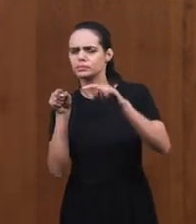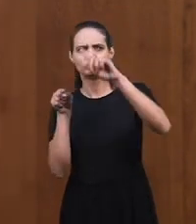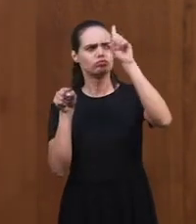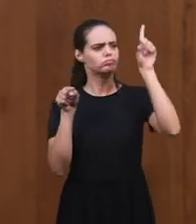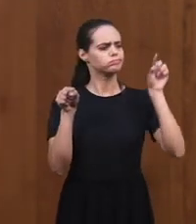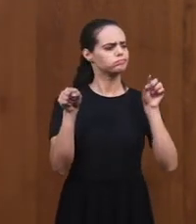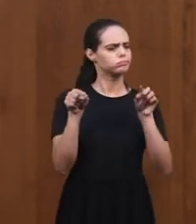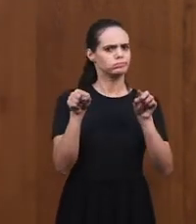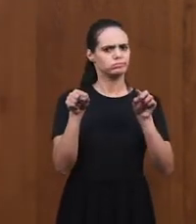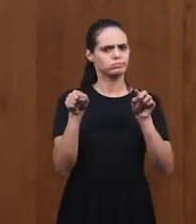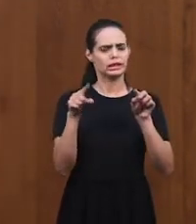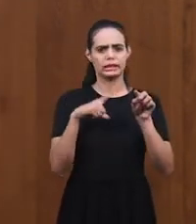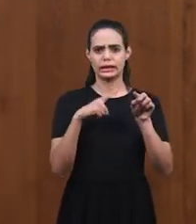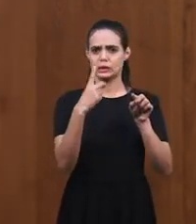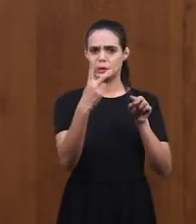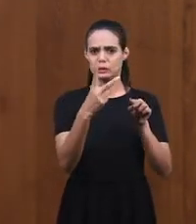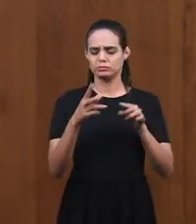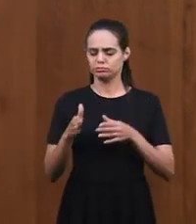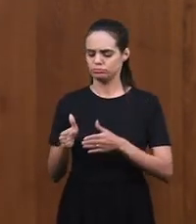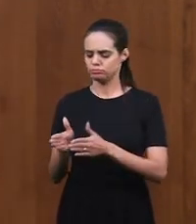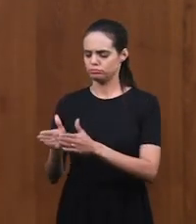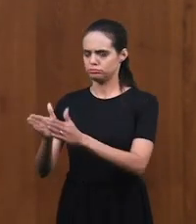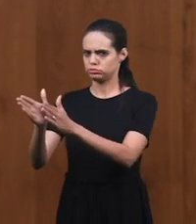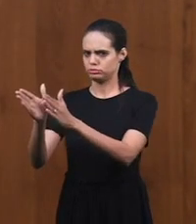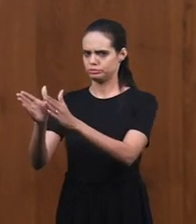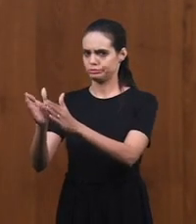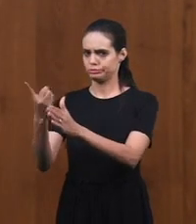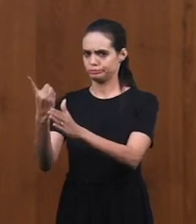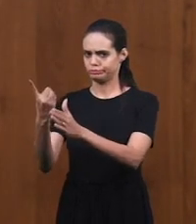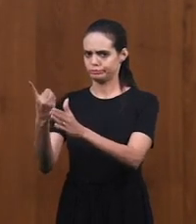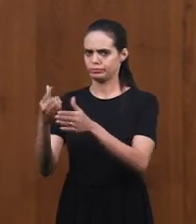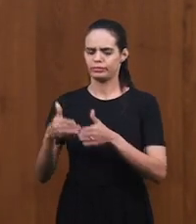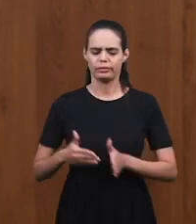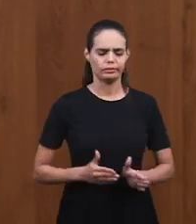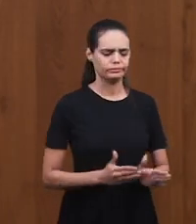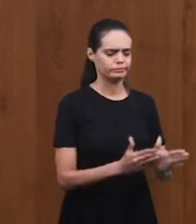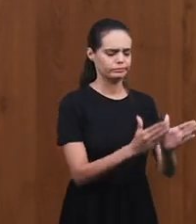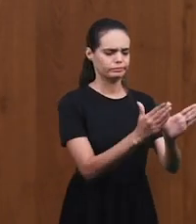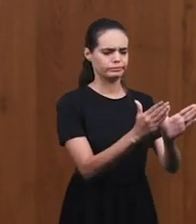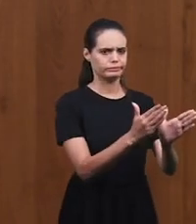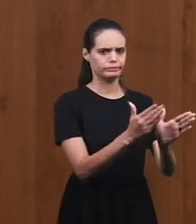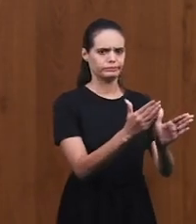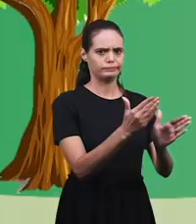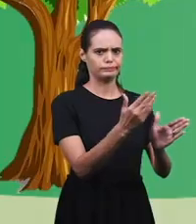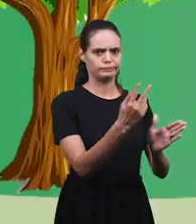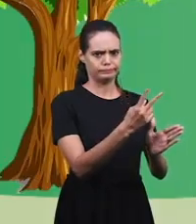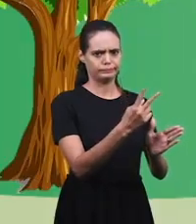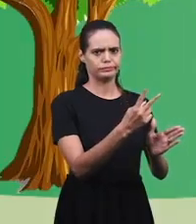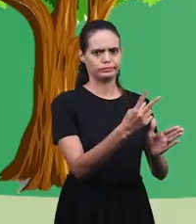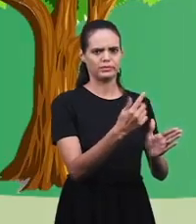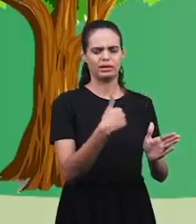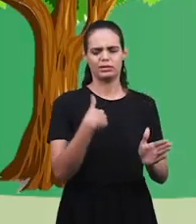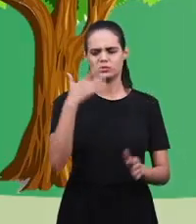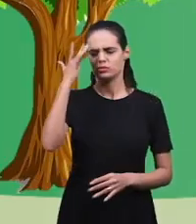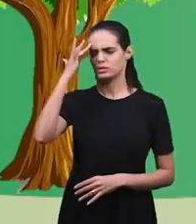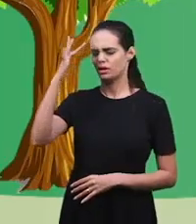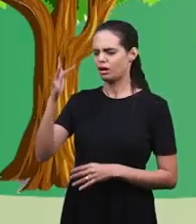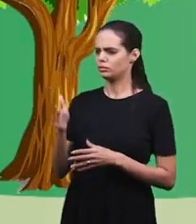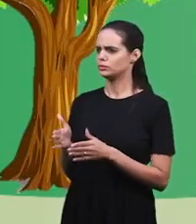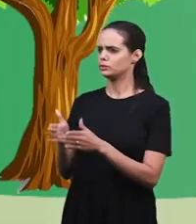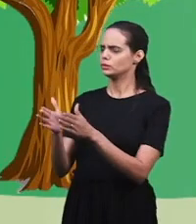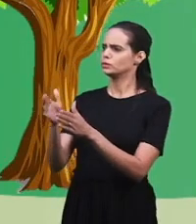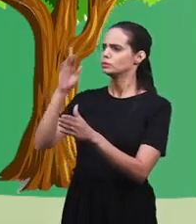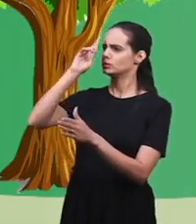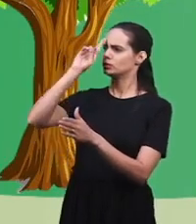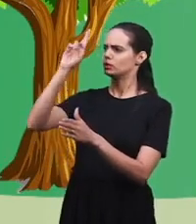about the ones that is in between two paths. He doesn't know if he serves the Lord or if he wants the world. And there's a lot of people like that. Right?